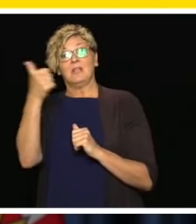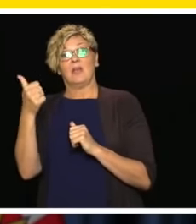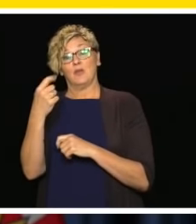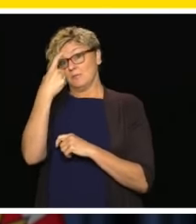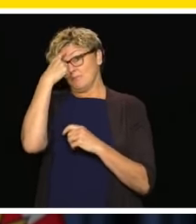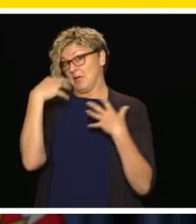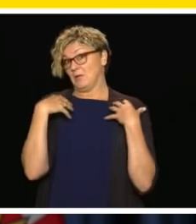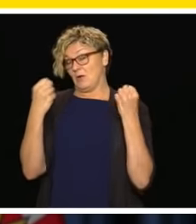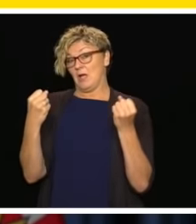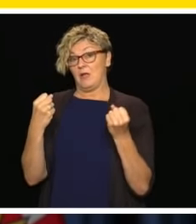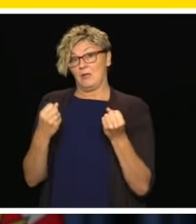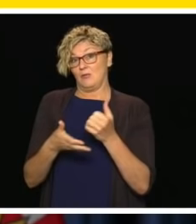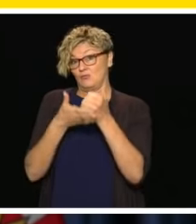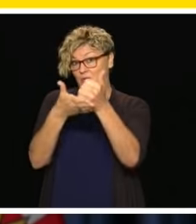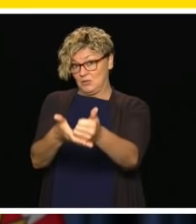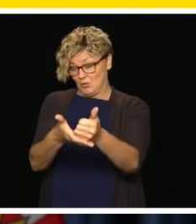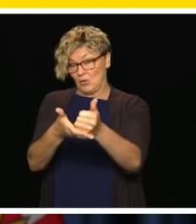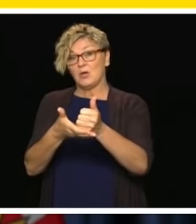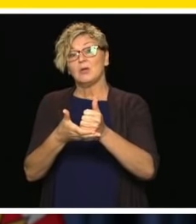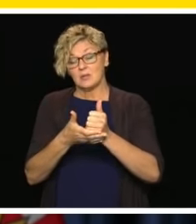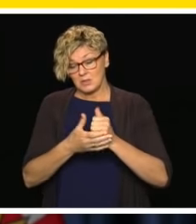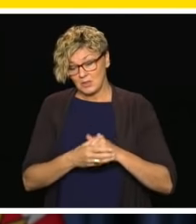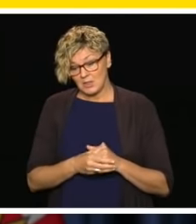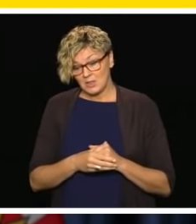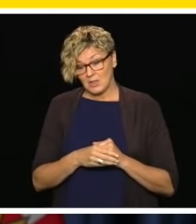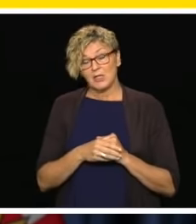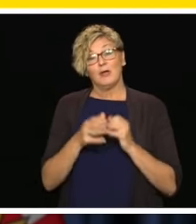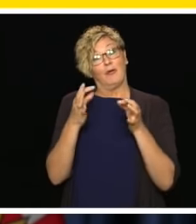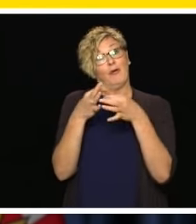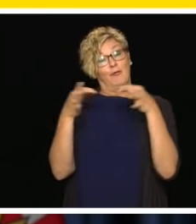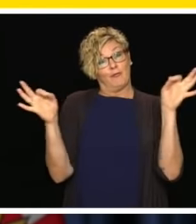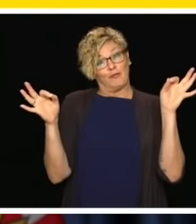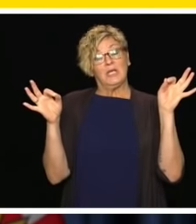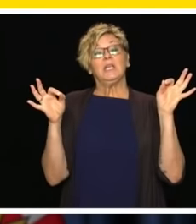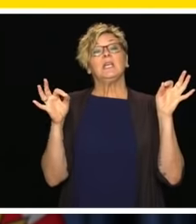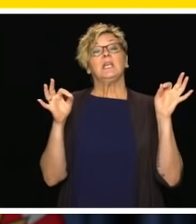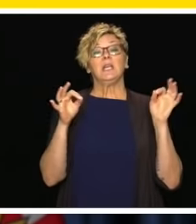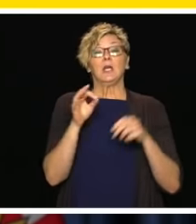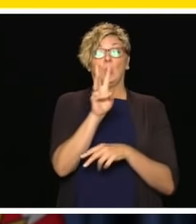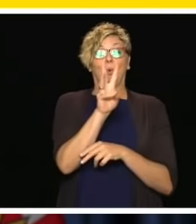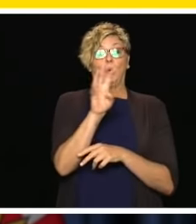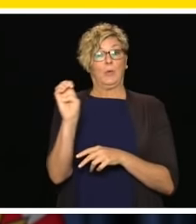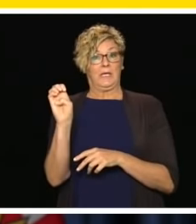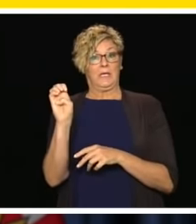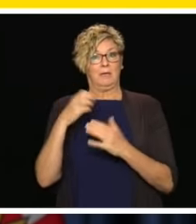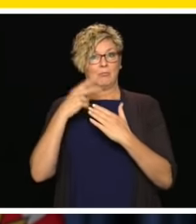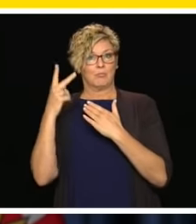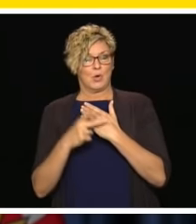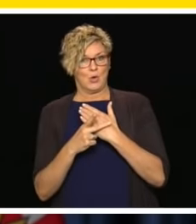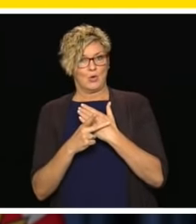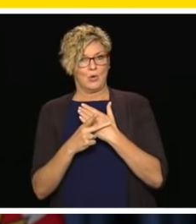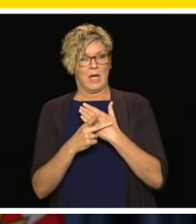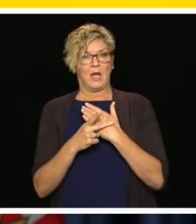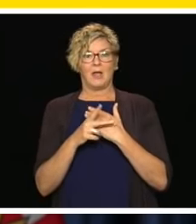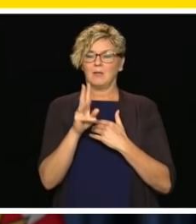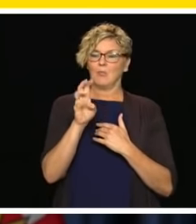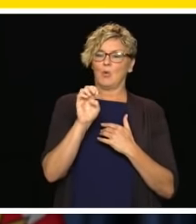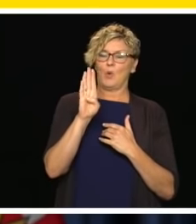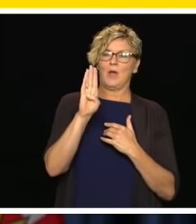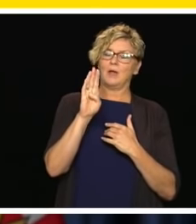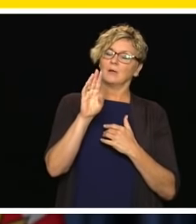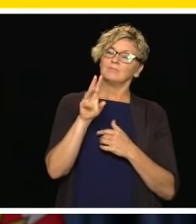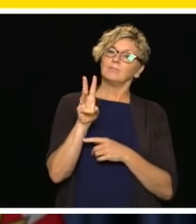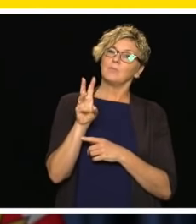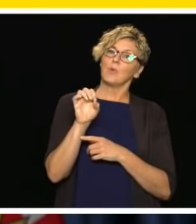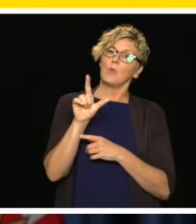partnered with the WE organization to ensure students in grades K-12 have access to a free virtual WE well-being program in both